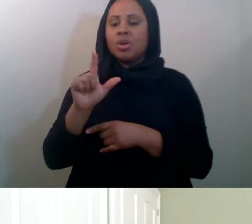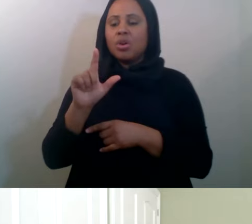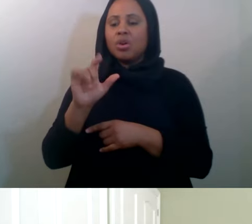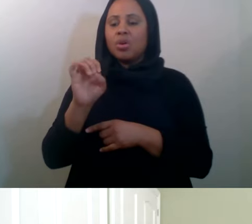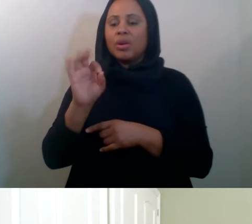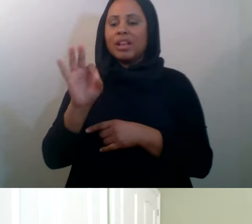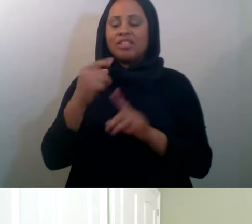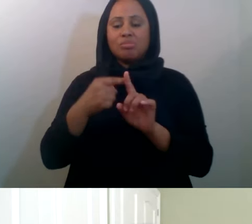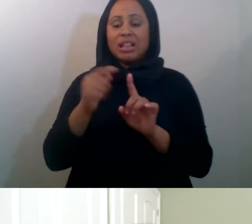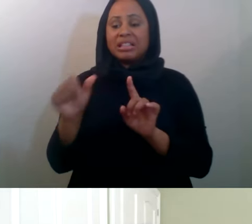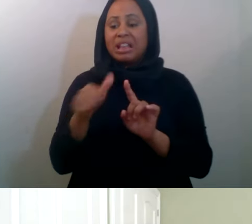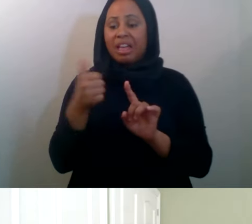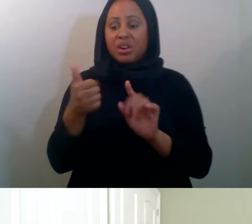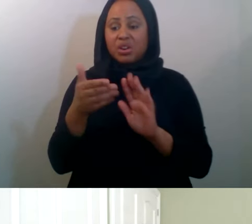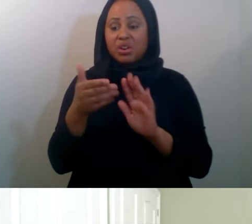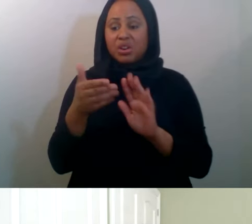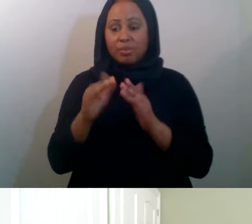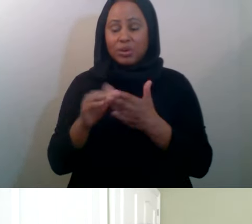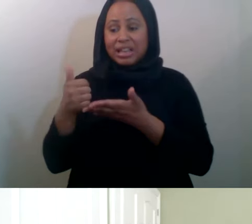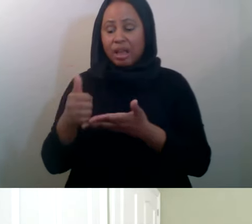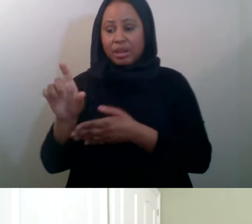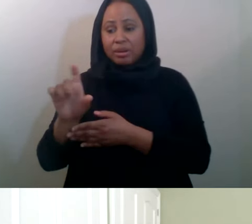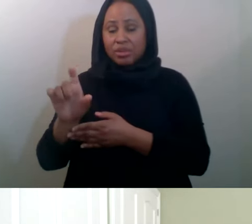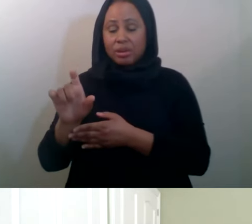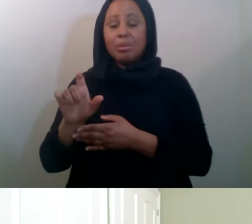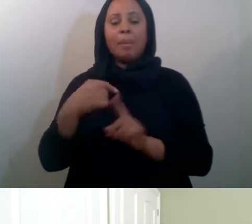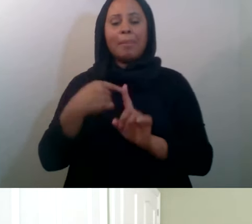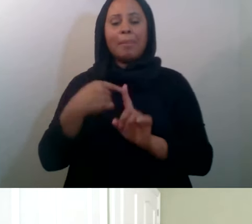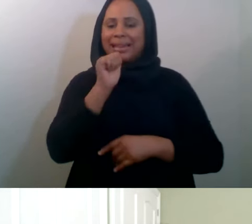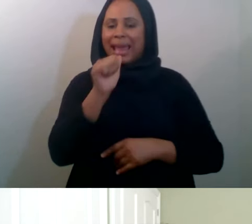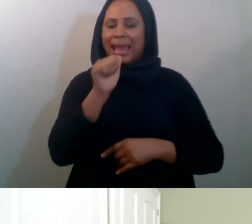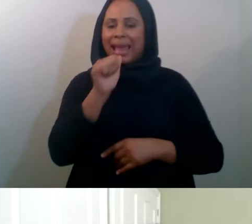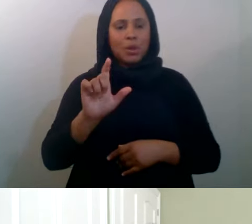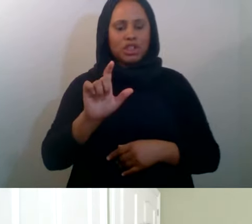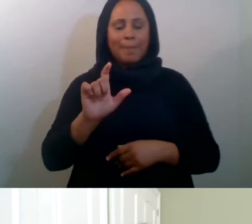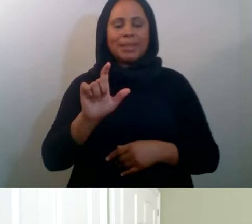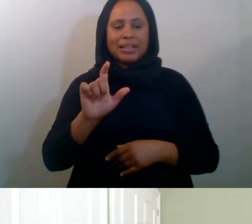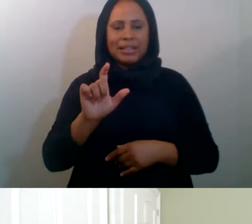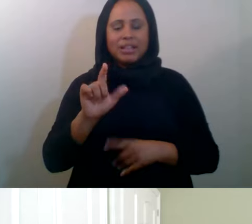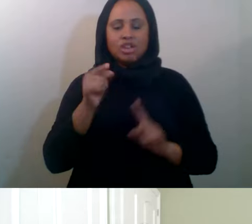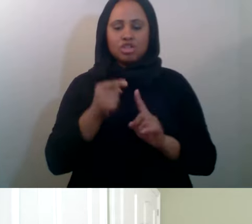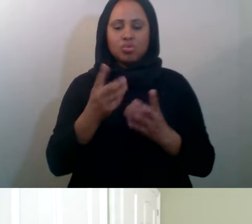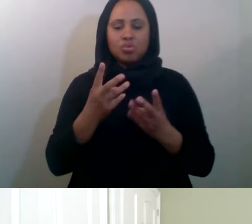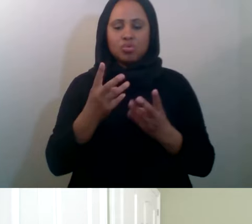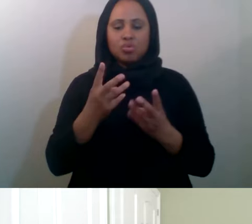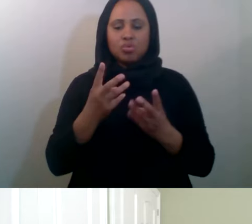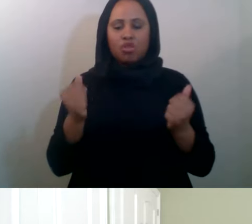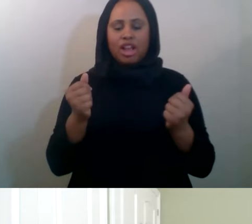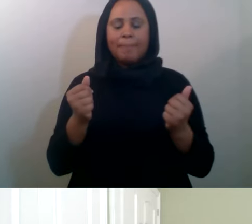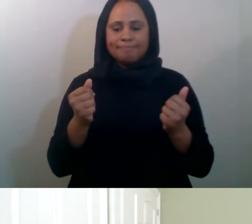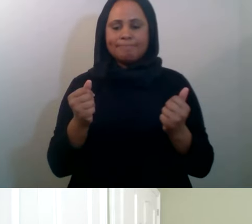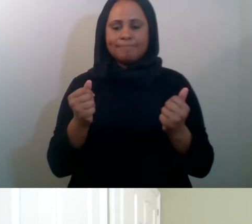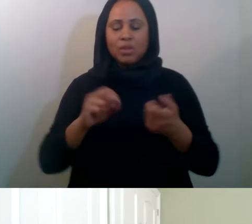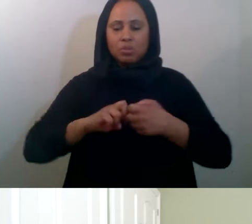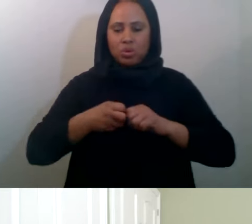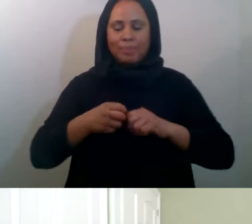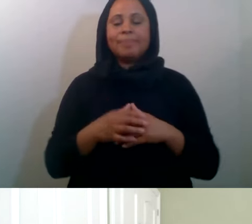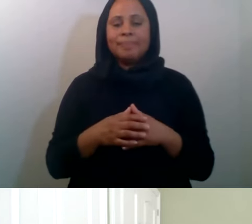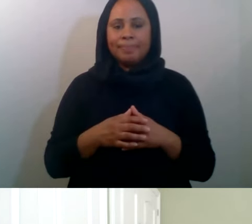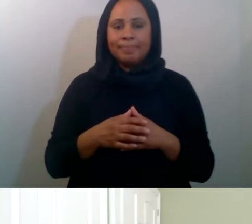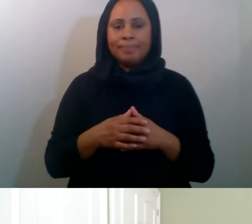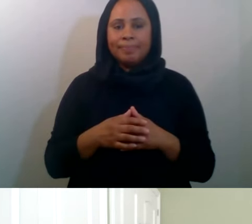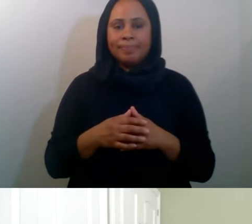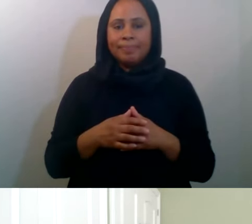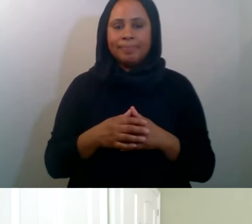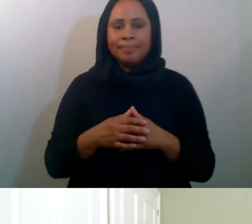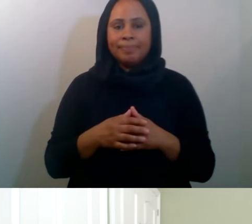helping not just Muslims, but obviously non-Muslims, um, you know, overcome what they were overcoming at that point. So we, we